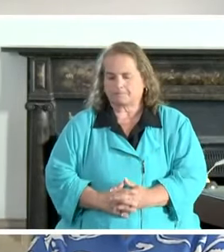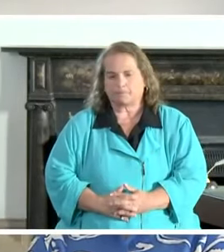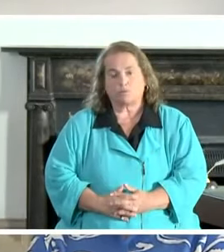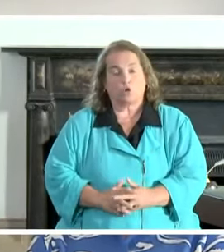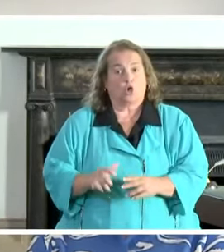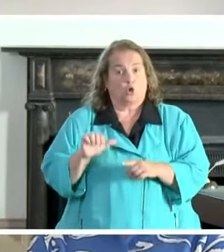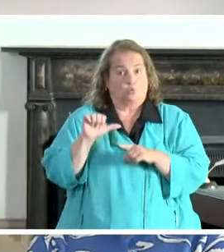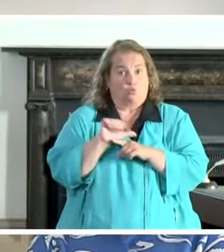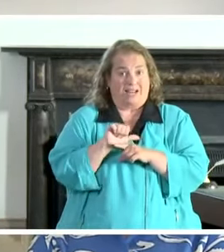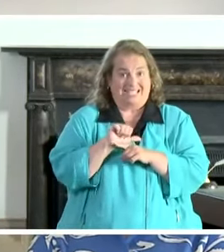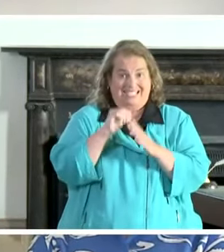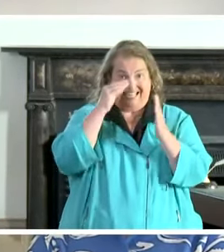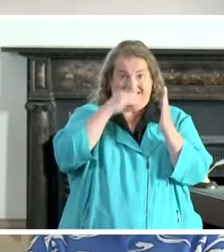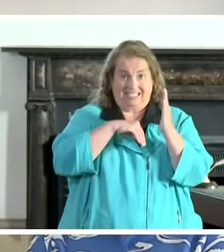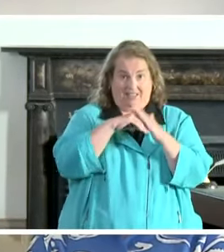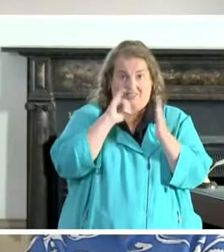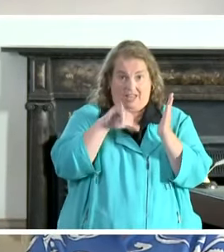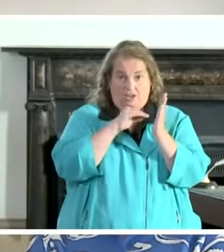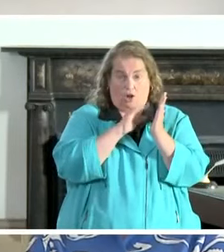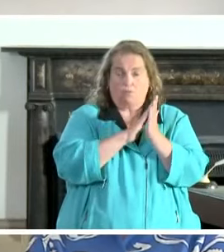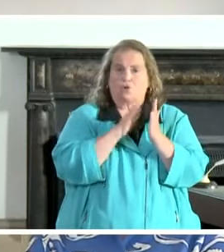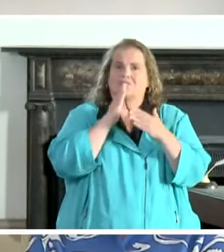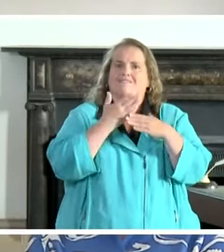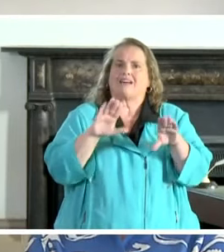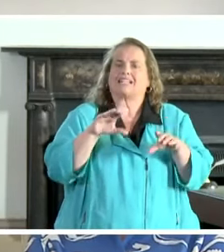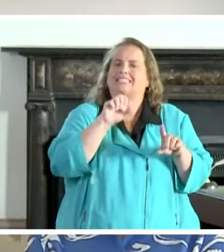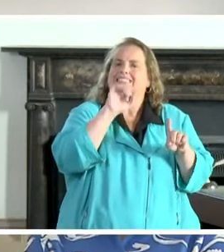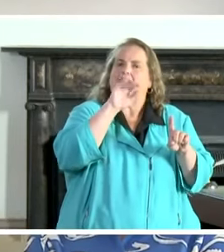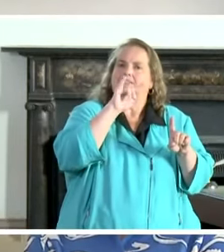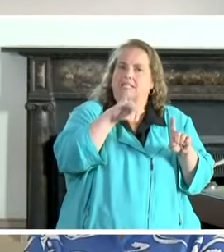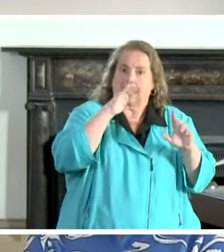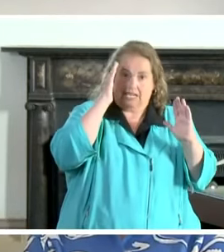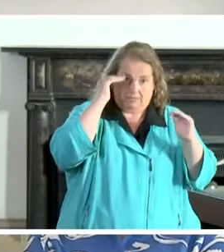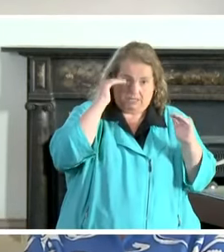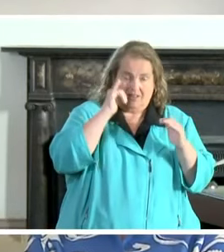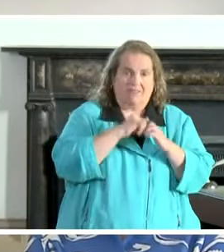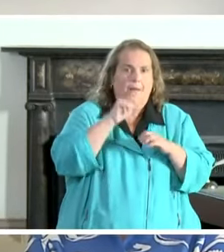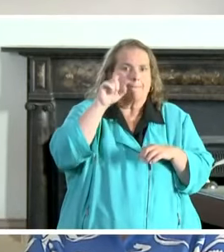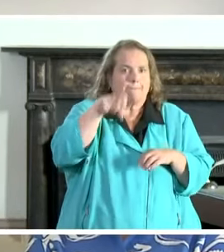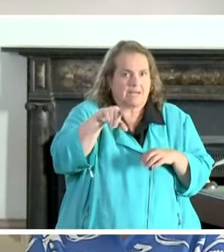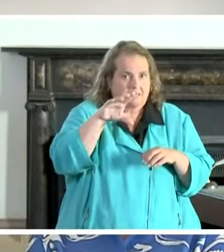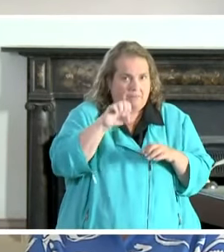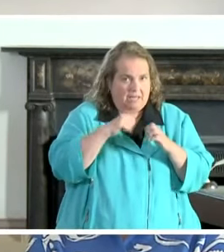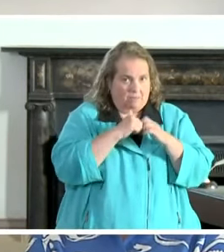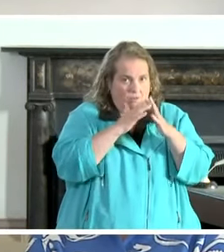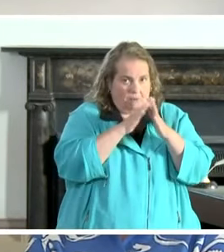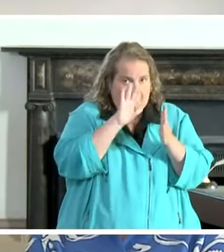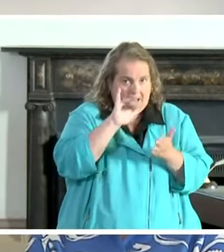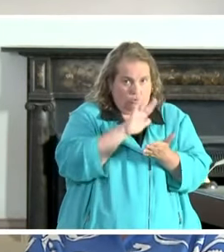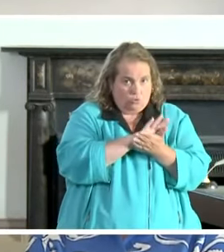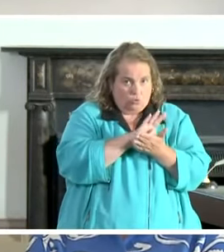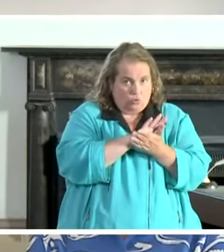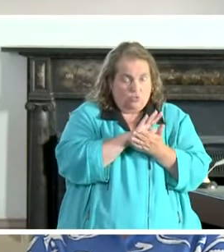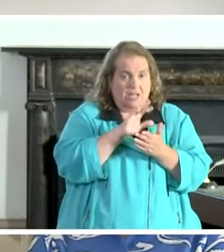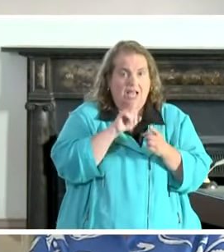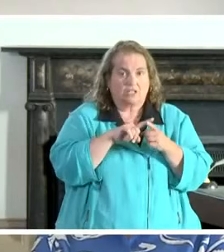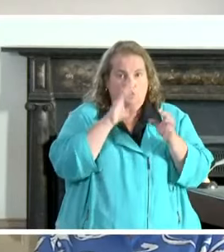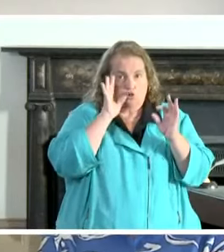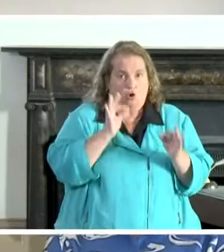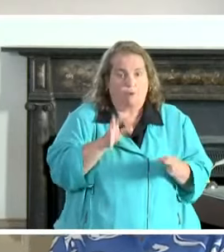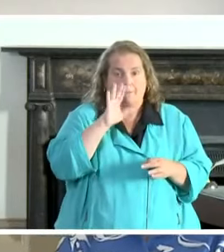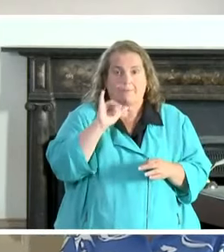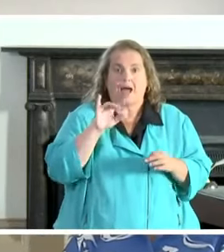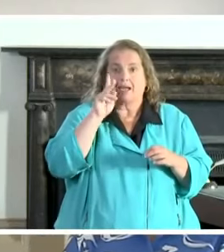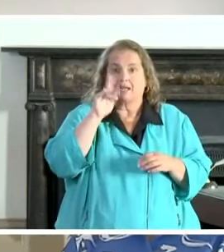Practices listed in this document are divided into safety expectations that must be implemented by schools as determined by the Kentucky